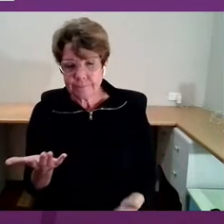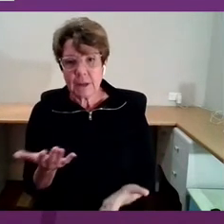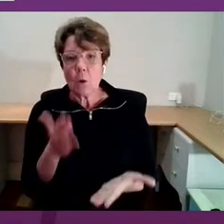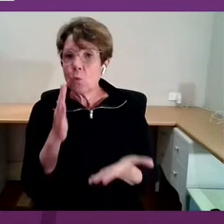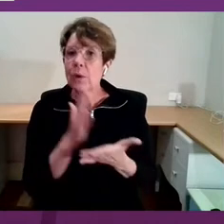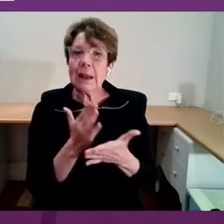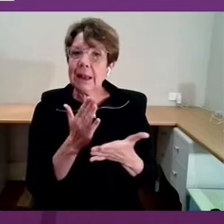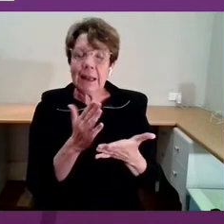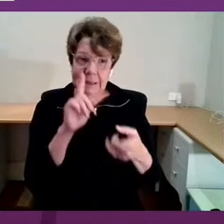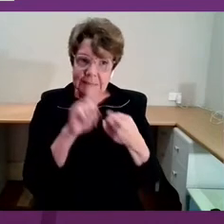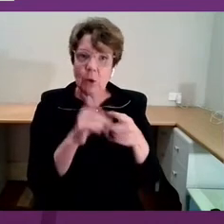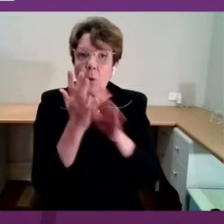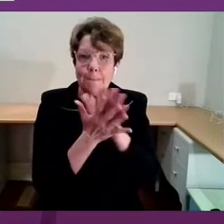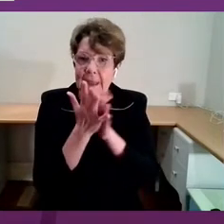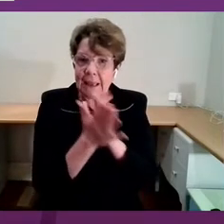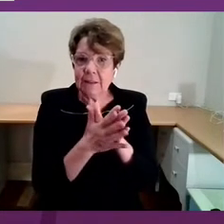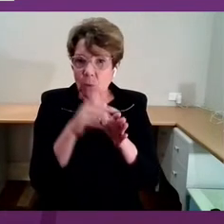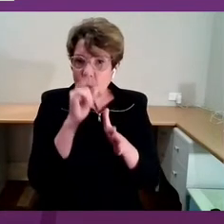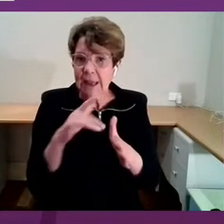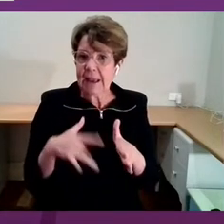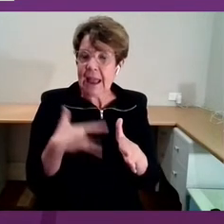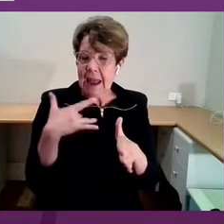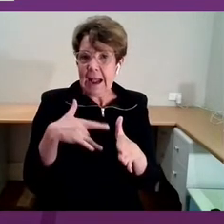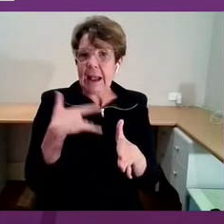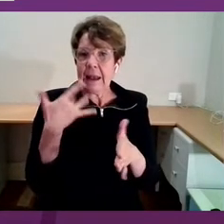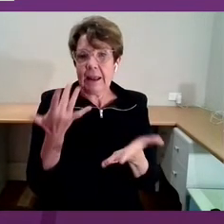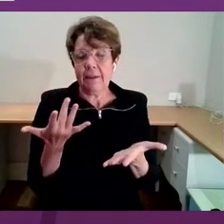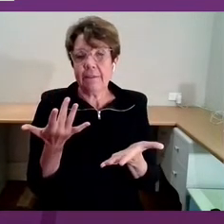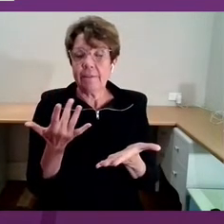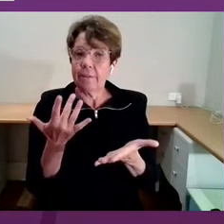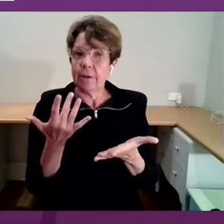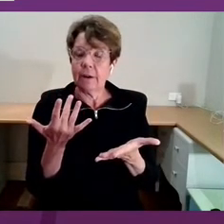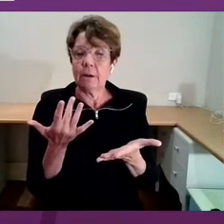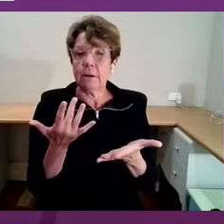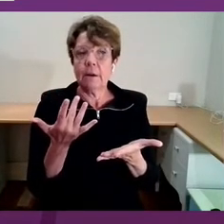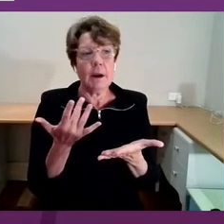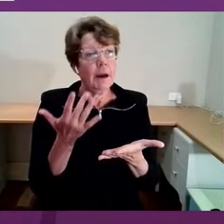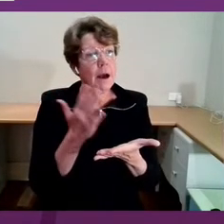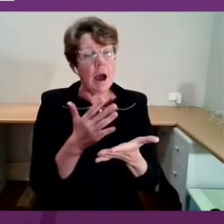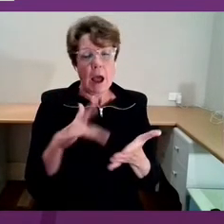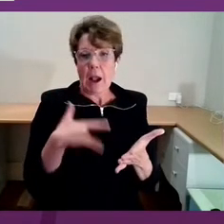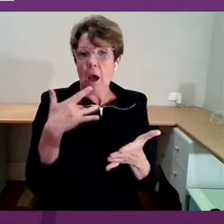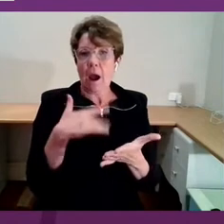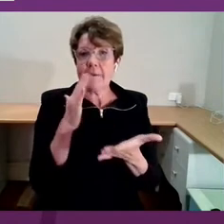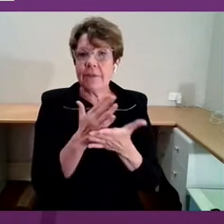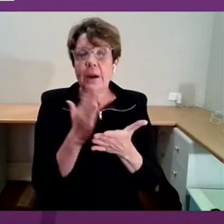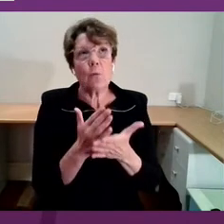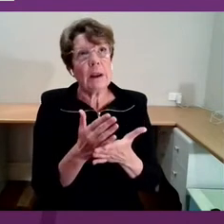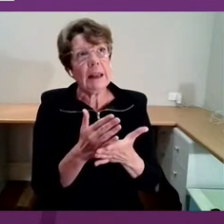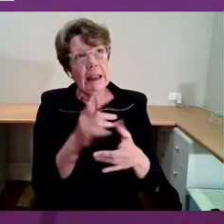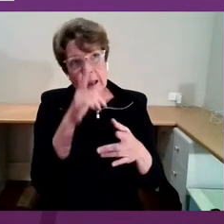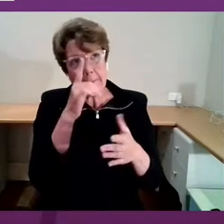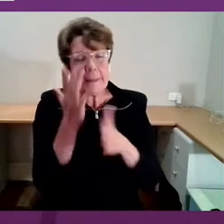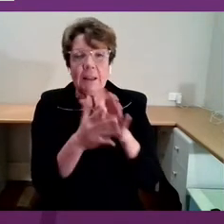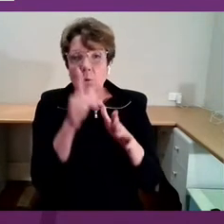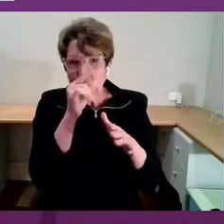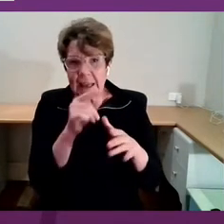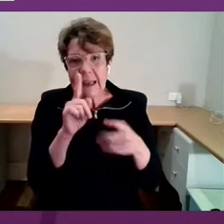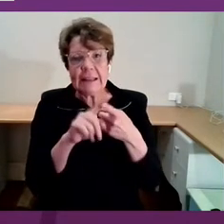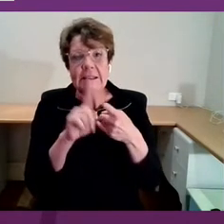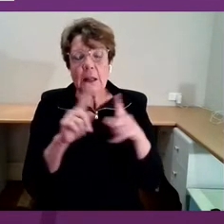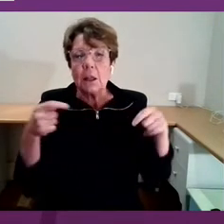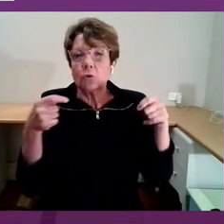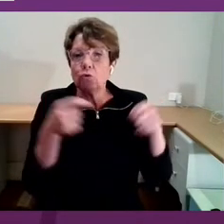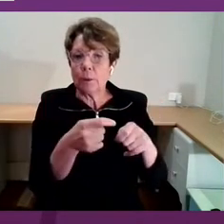living a life that can still enable us to find, express, and contribute our unique contribution.